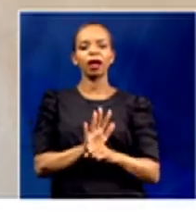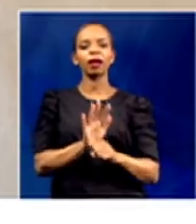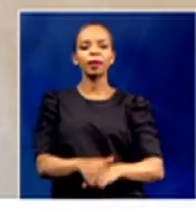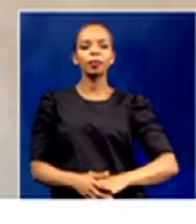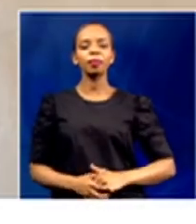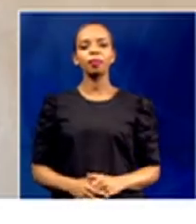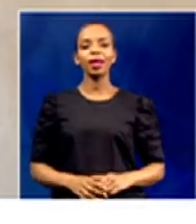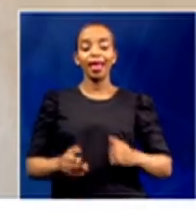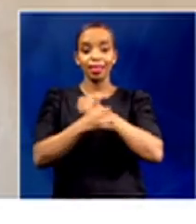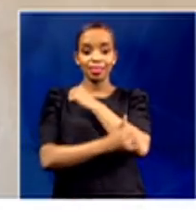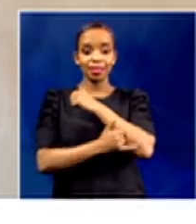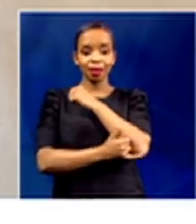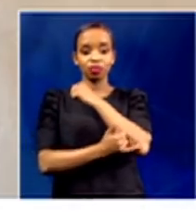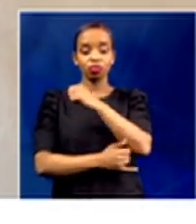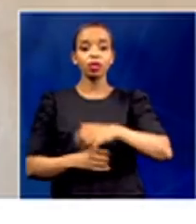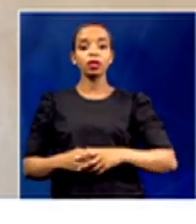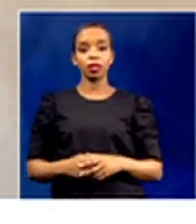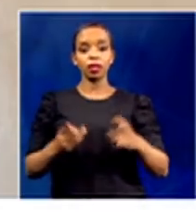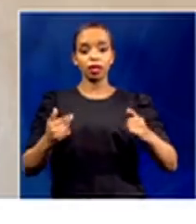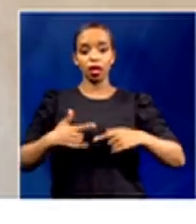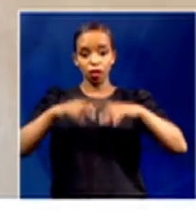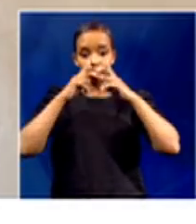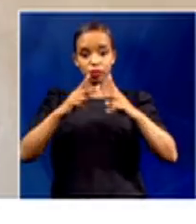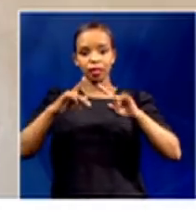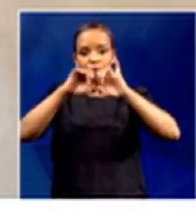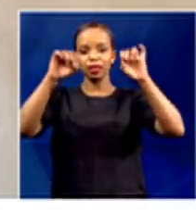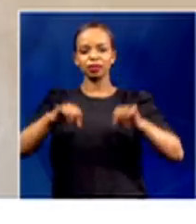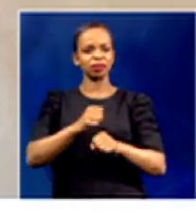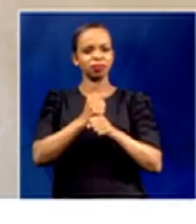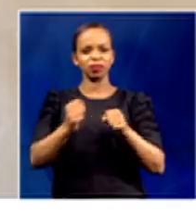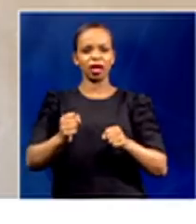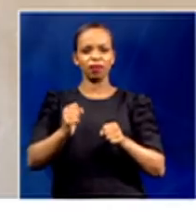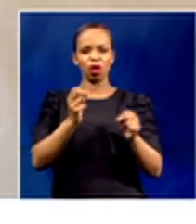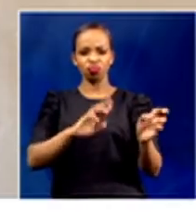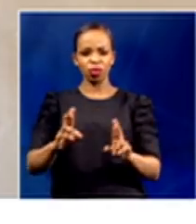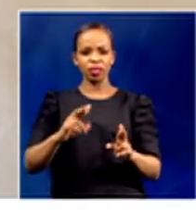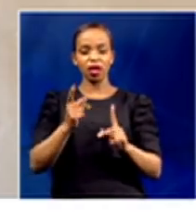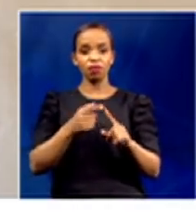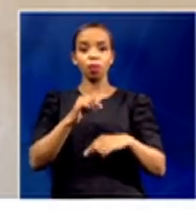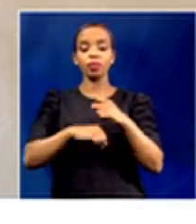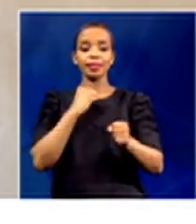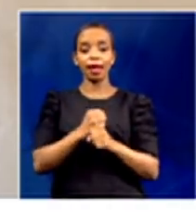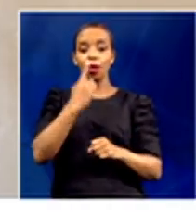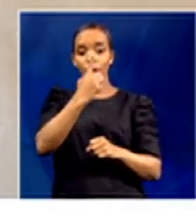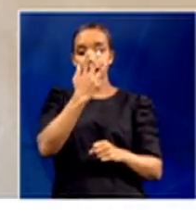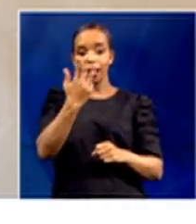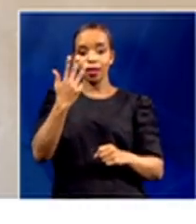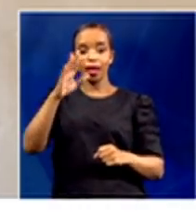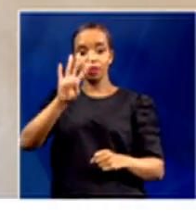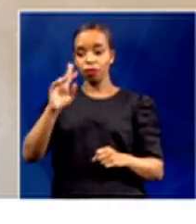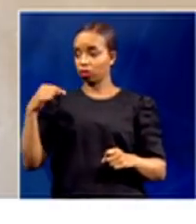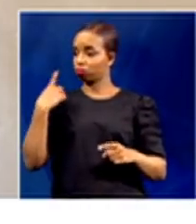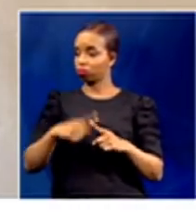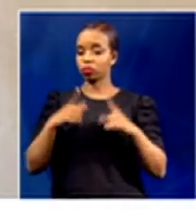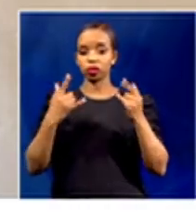to a system that was never ready since 1994 up to this month. So I think we should have used